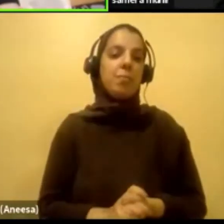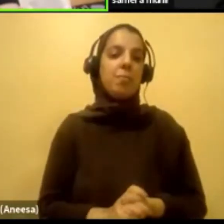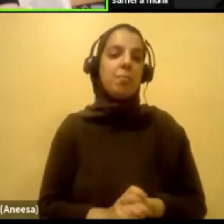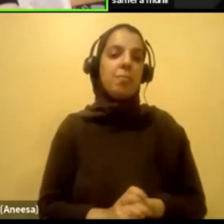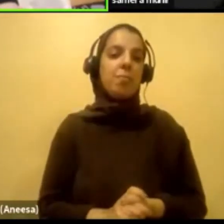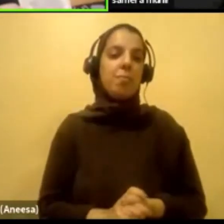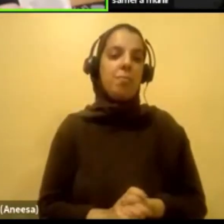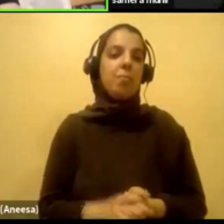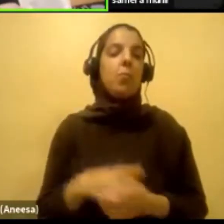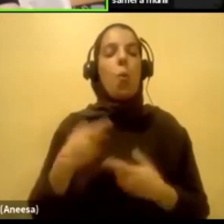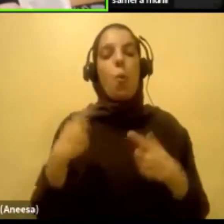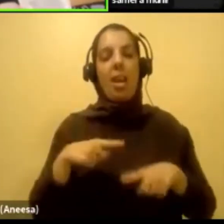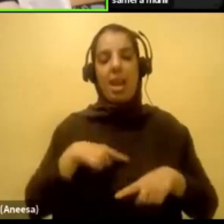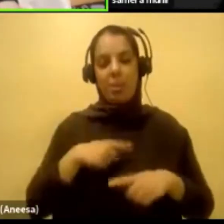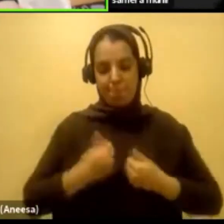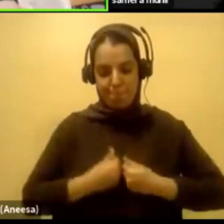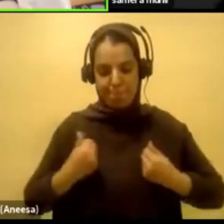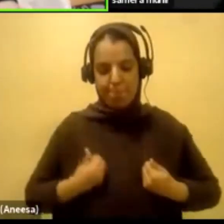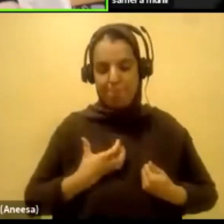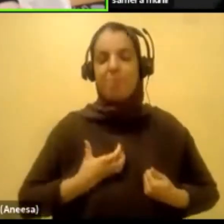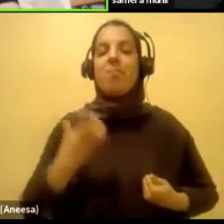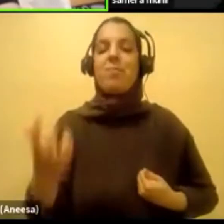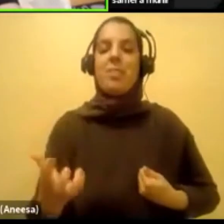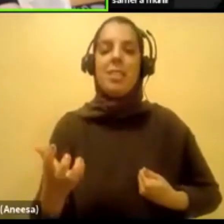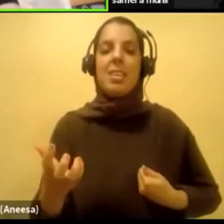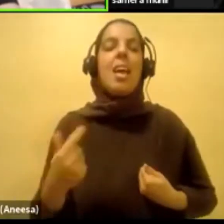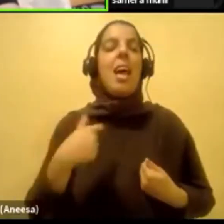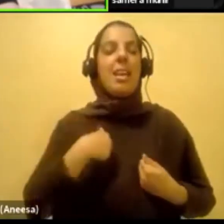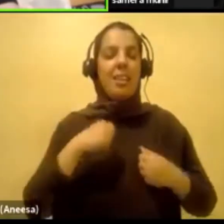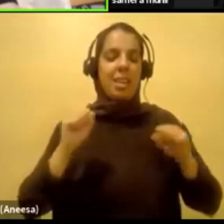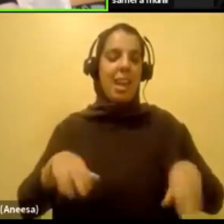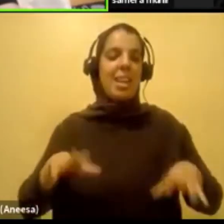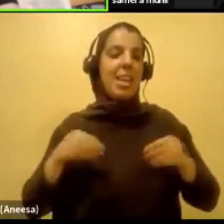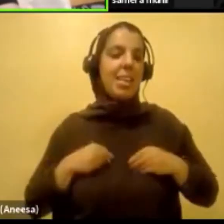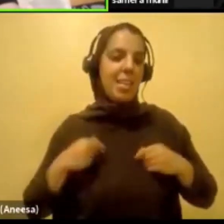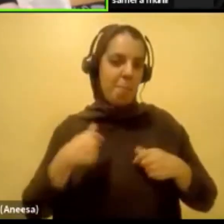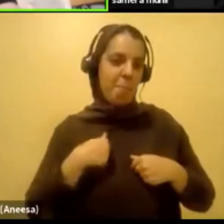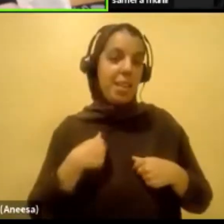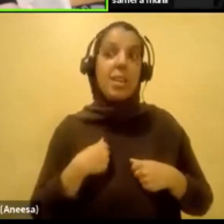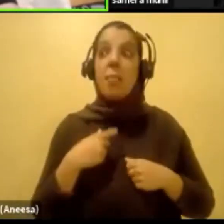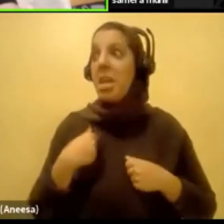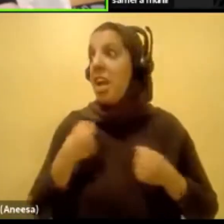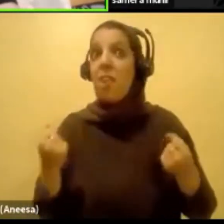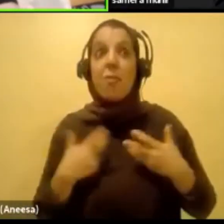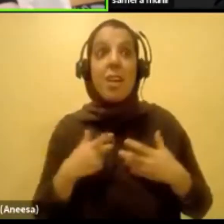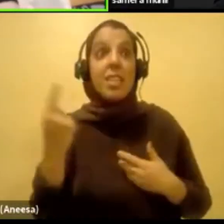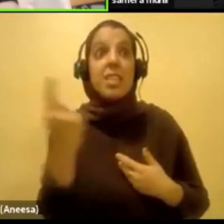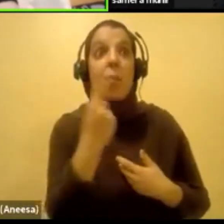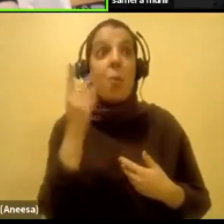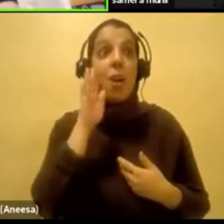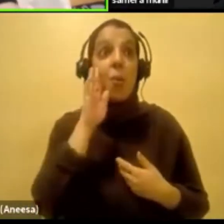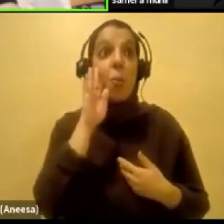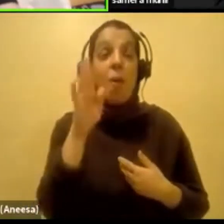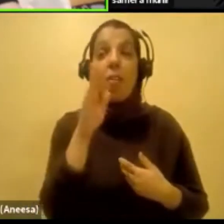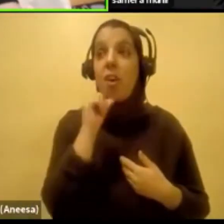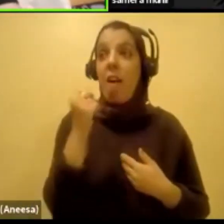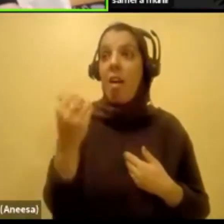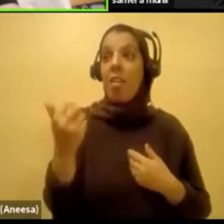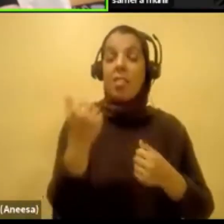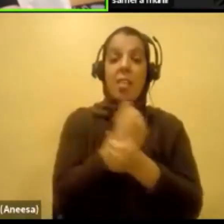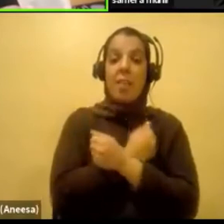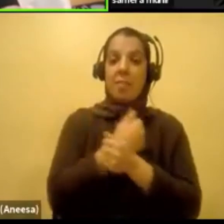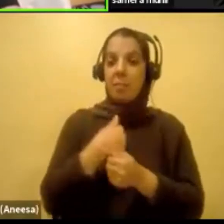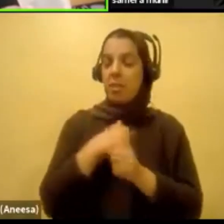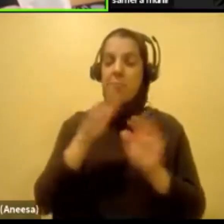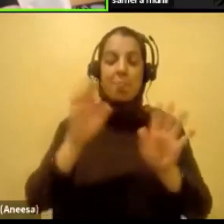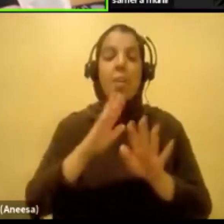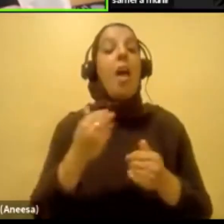and express myself without holding back in fear that someone may not love me. Because if you love me, I want you to love me for all of me, not for the part